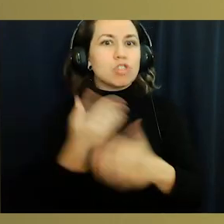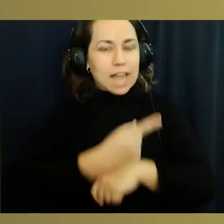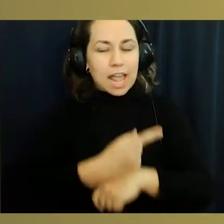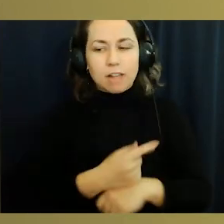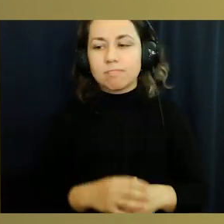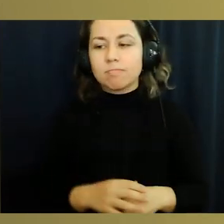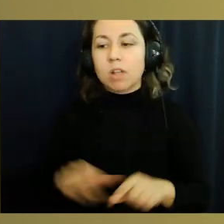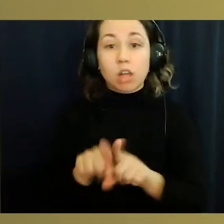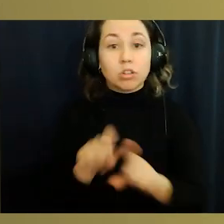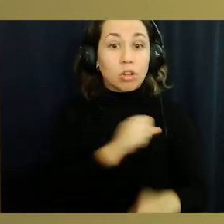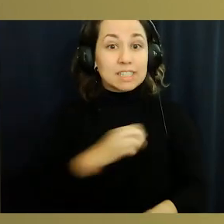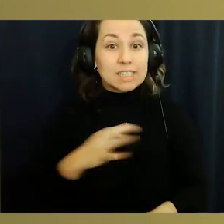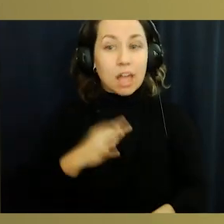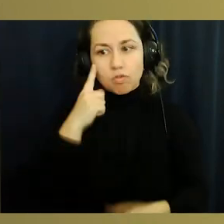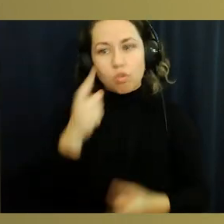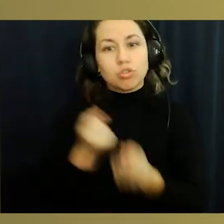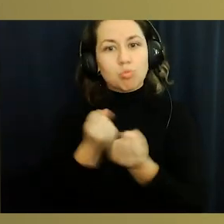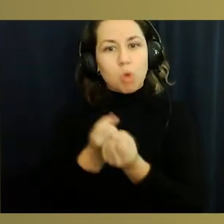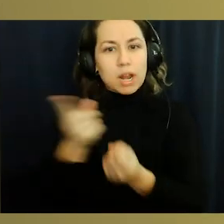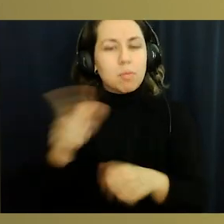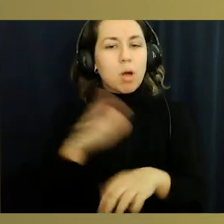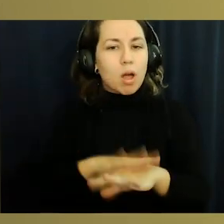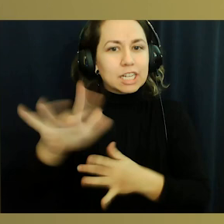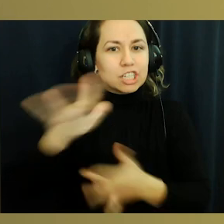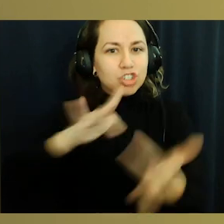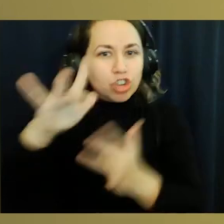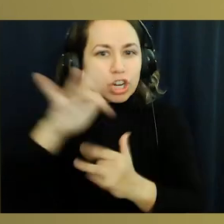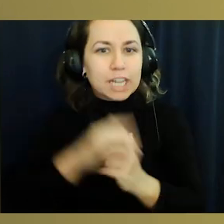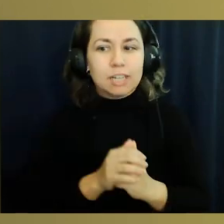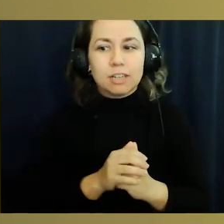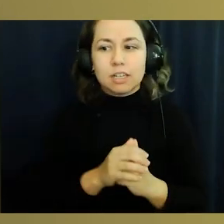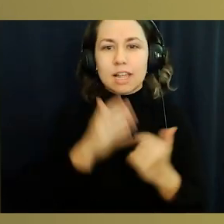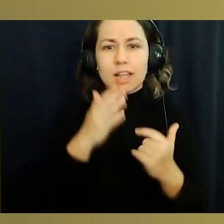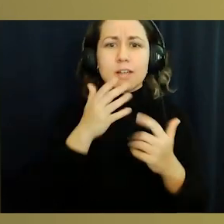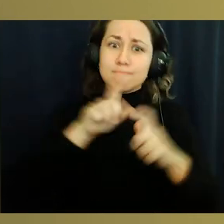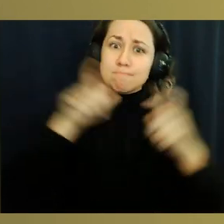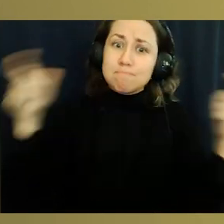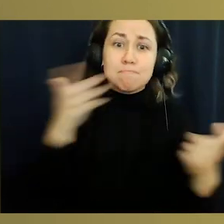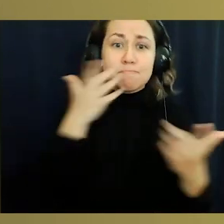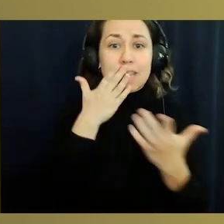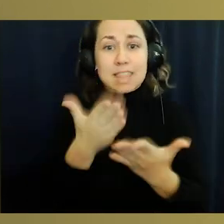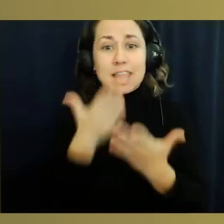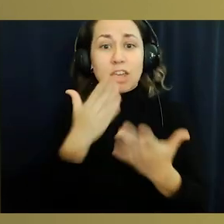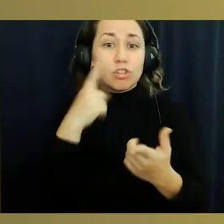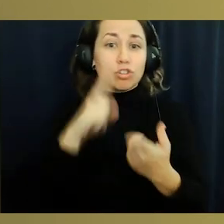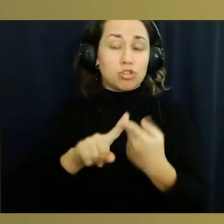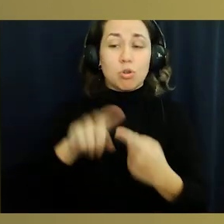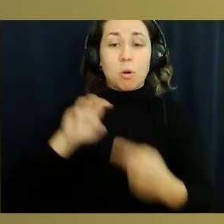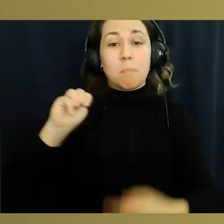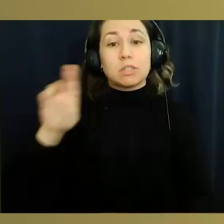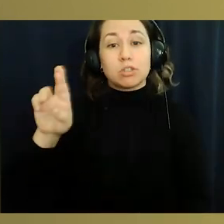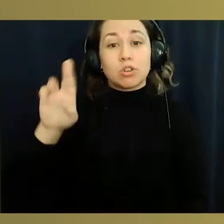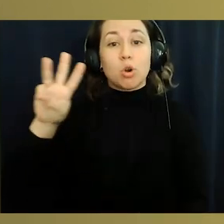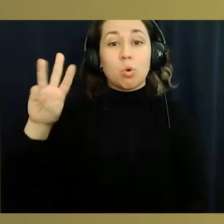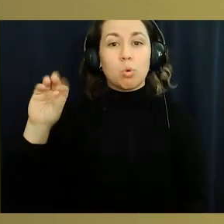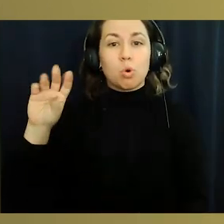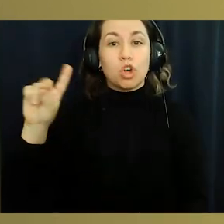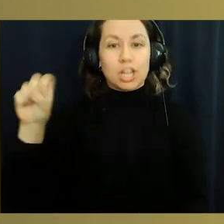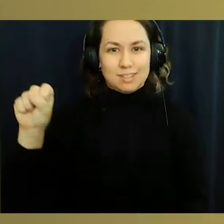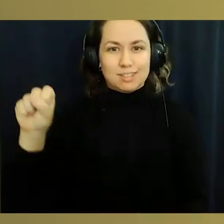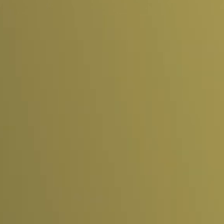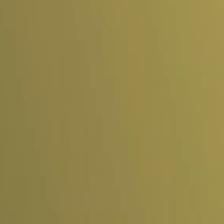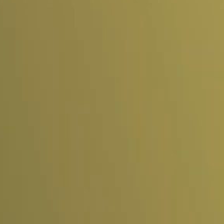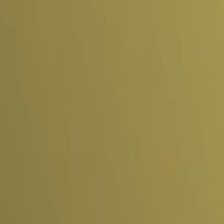forward to. Also to the teachers and staff at Sagerstrom for having supported him on his journey of learning. And a massive thank you